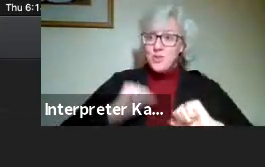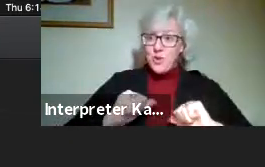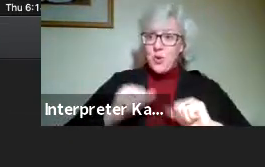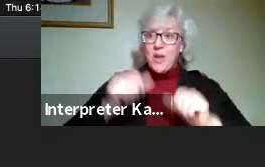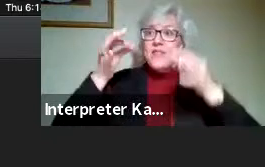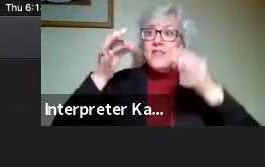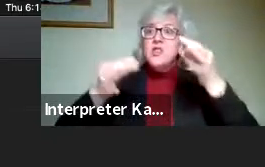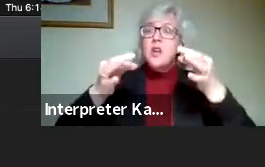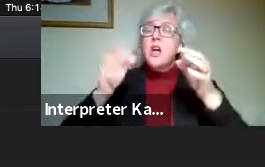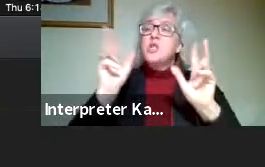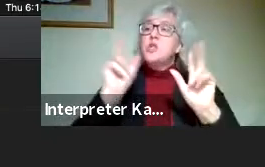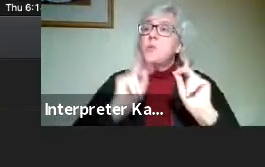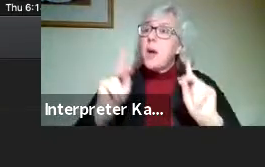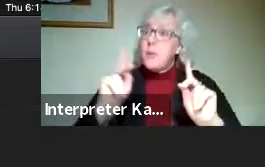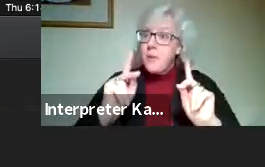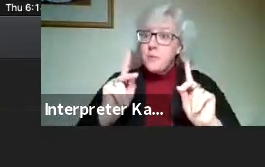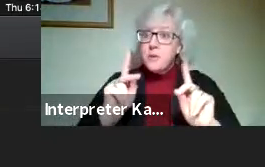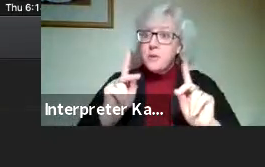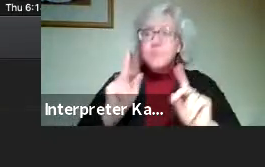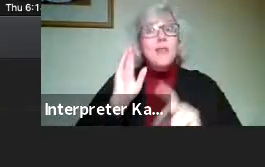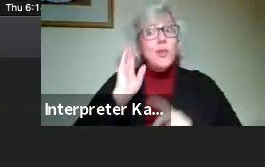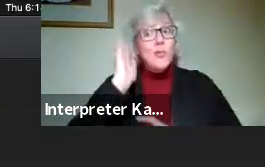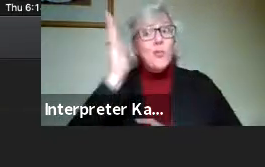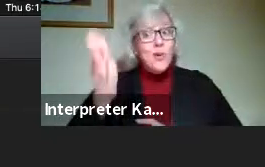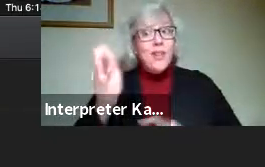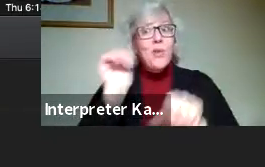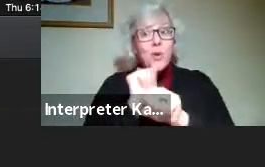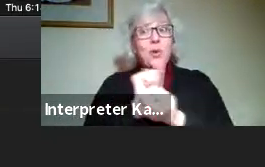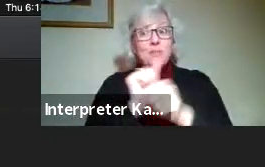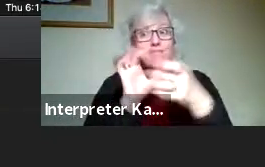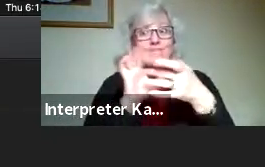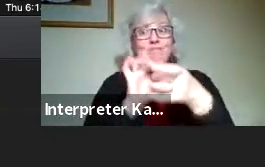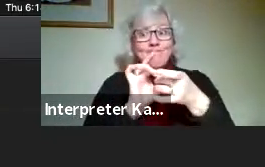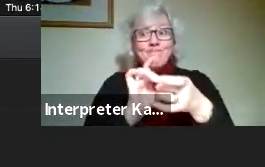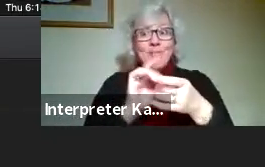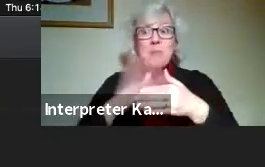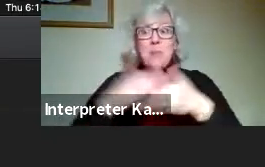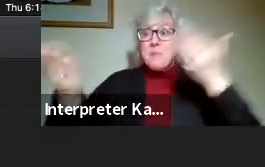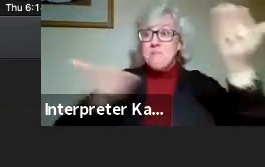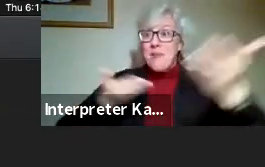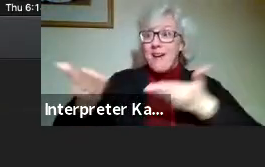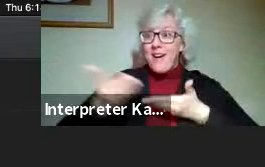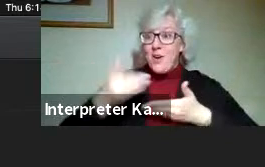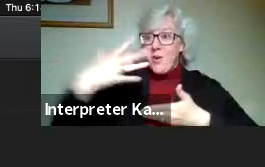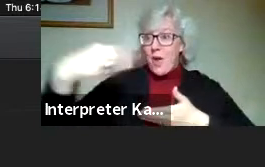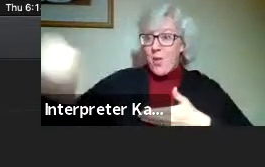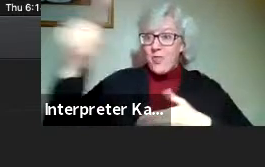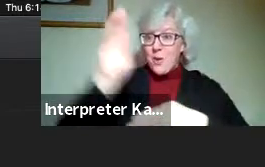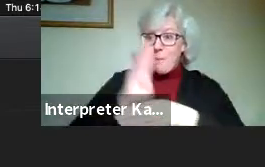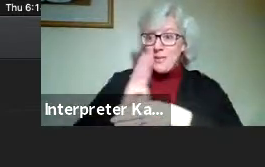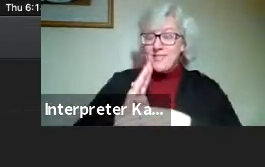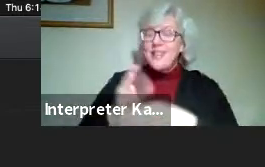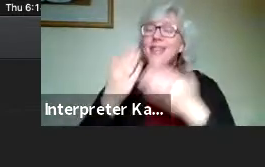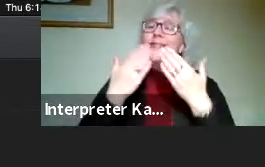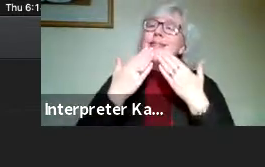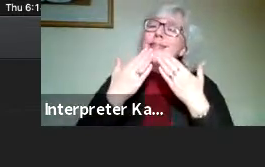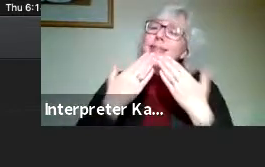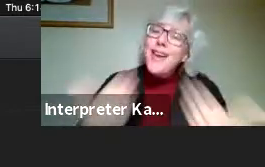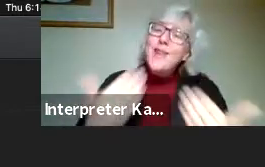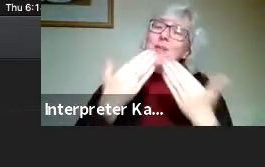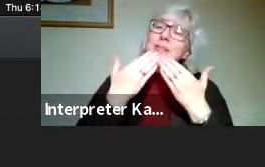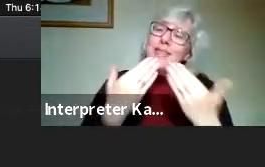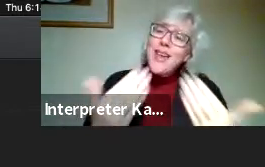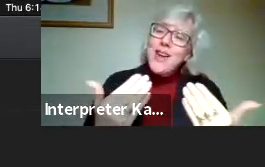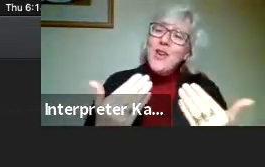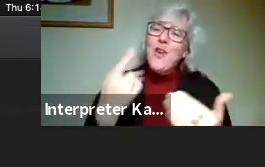judged by people that you will be working with and that will potentially be doing the hiring out in industry. So thanks again goes to all